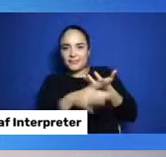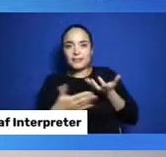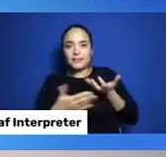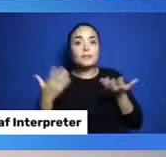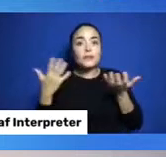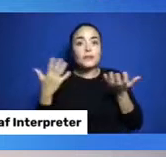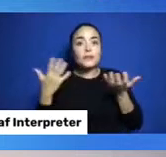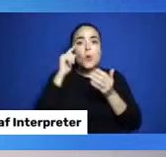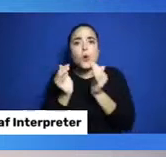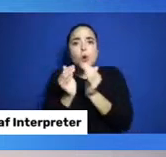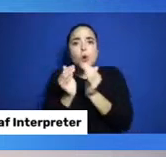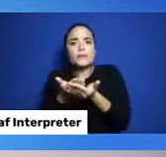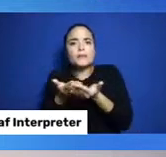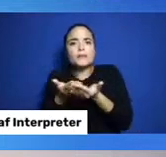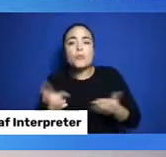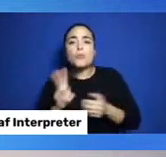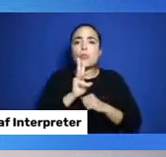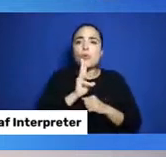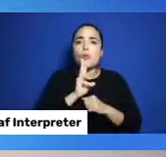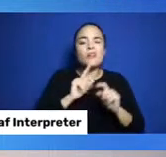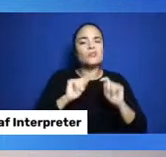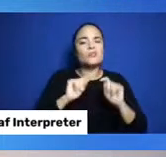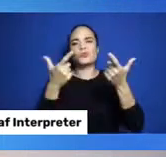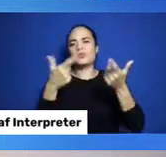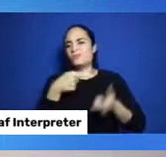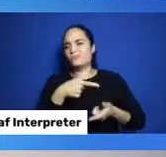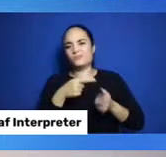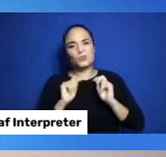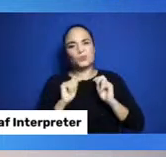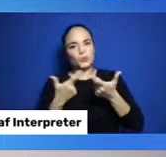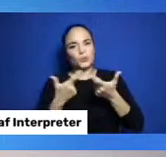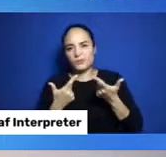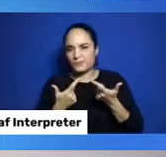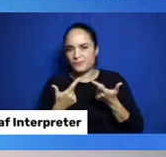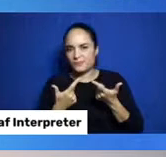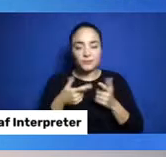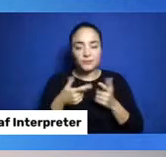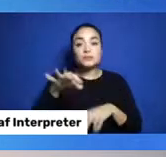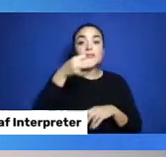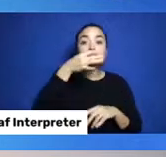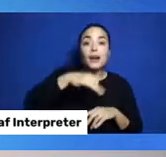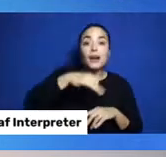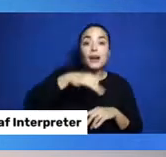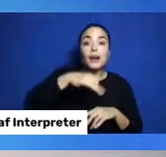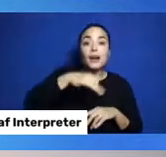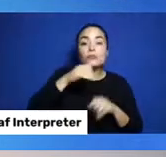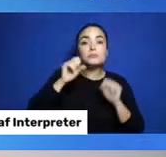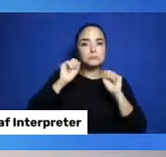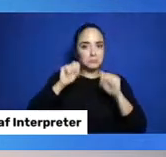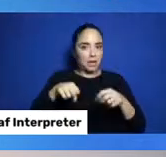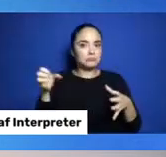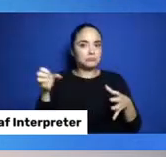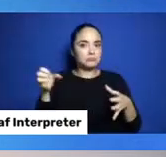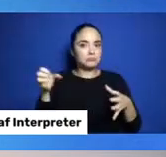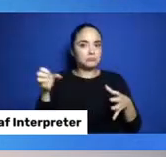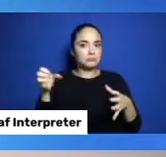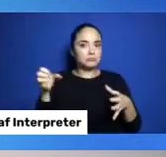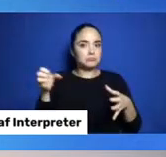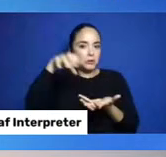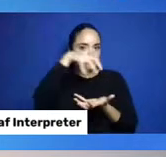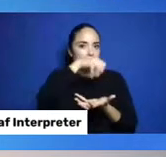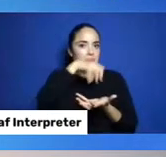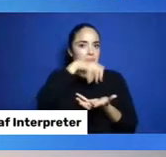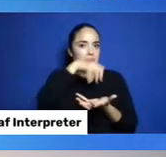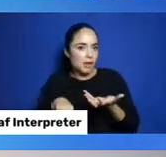Other things may be appropriate, such as strawberries. They will not fall through the holes. The birch bark baskets are perfect for holding